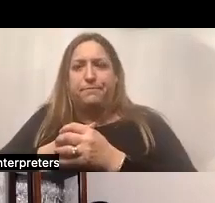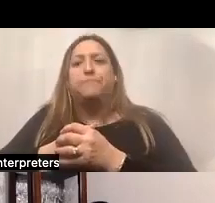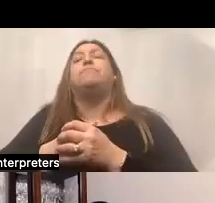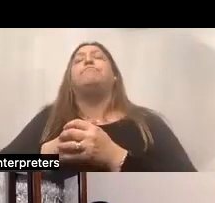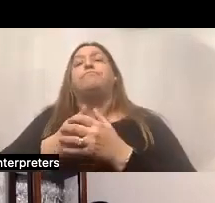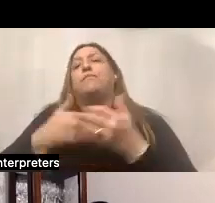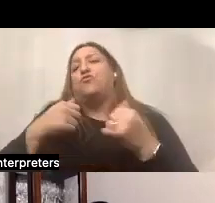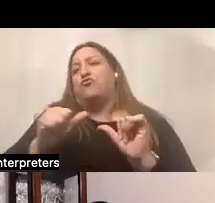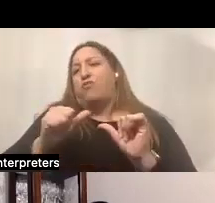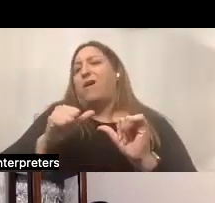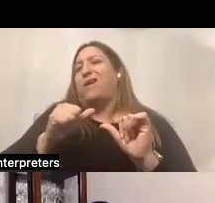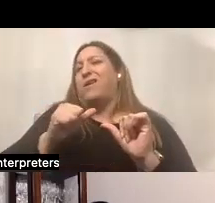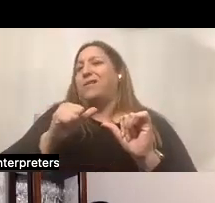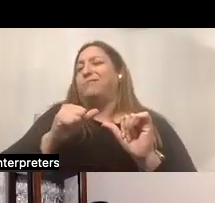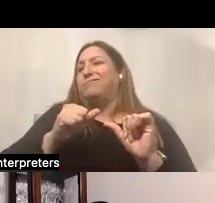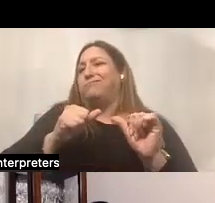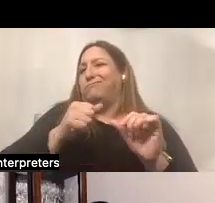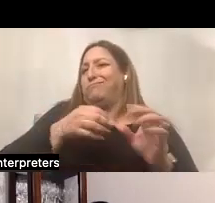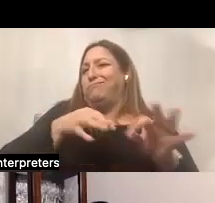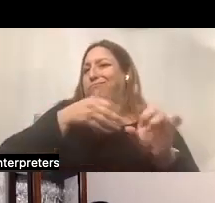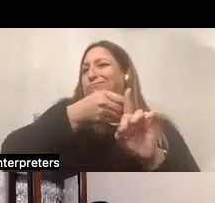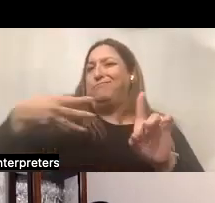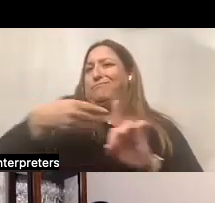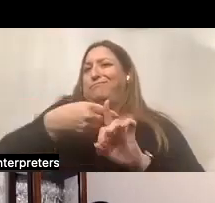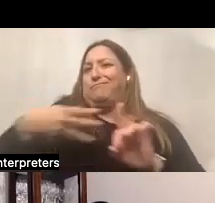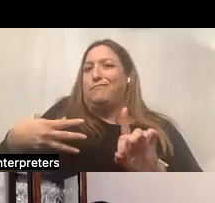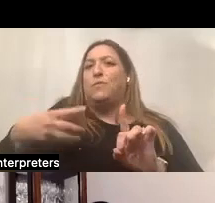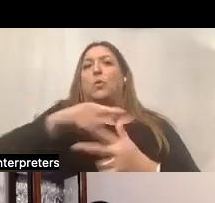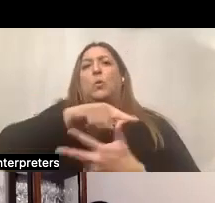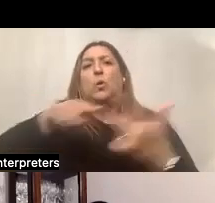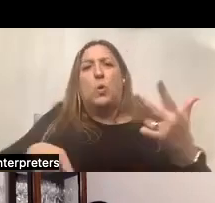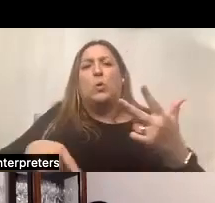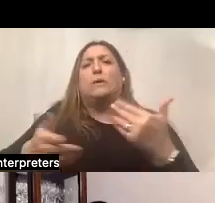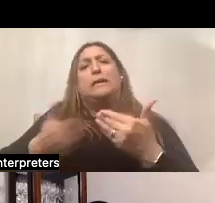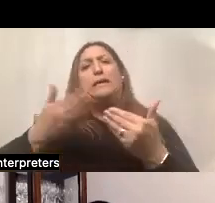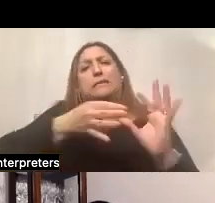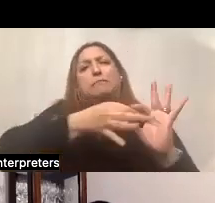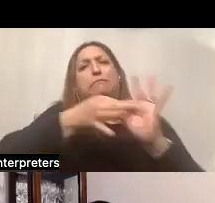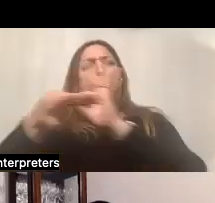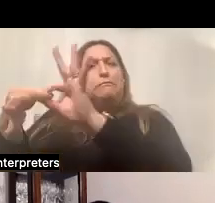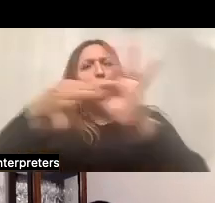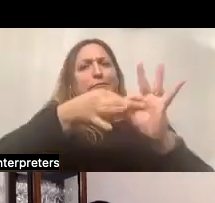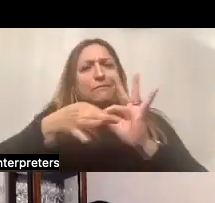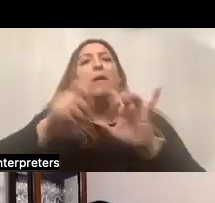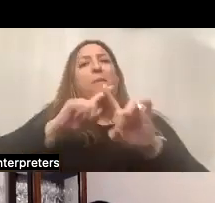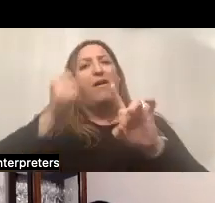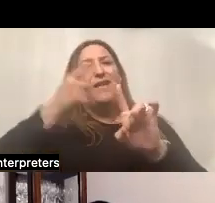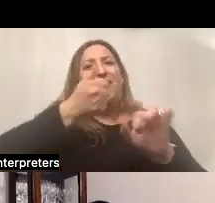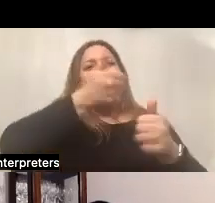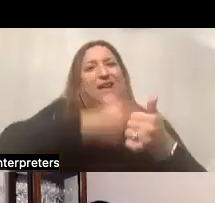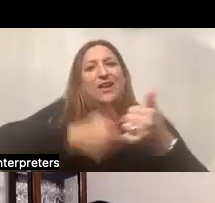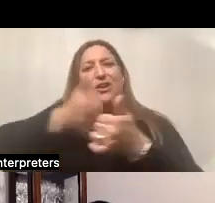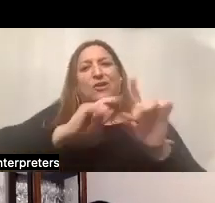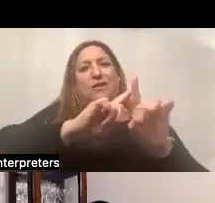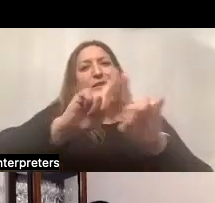provide a little bit of a framework because while these can easily be connected, they do mean different things. So